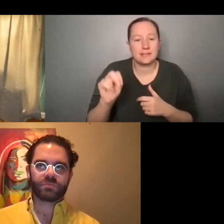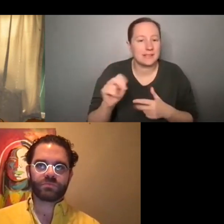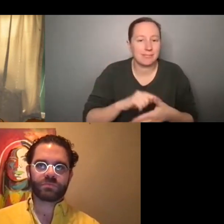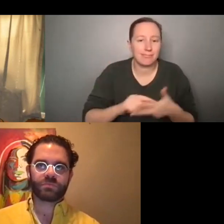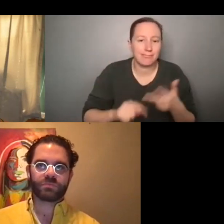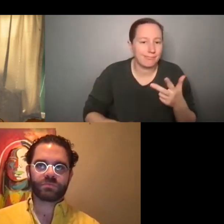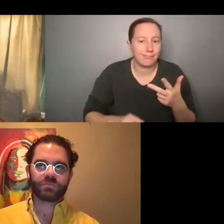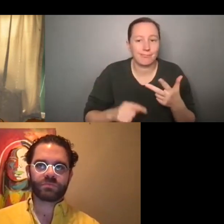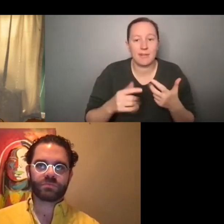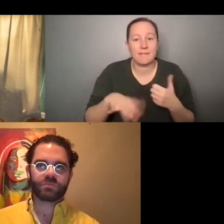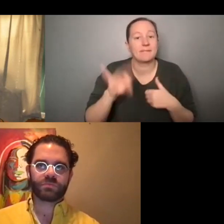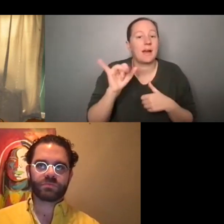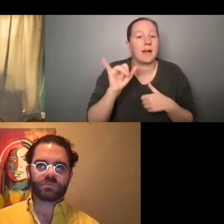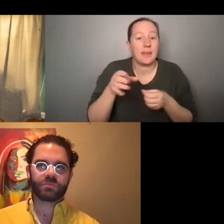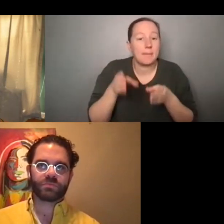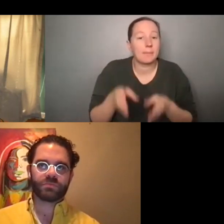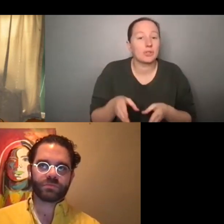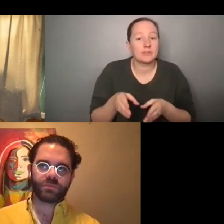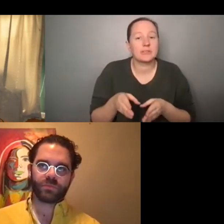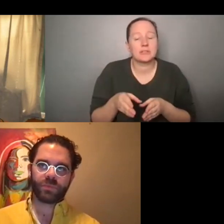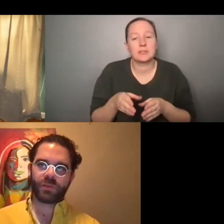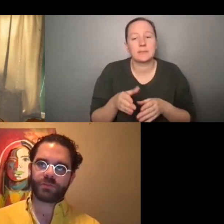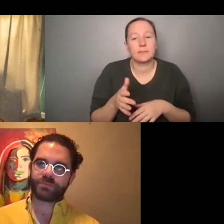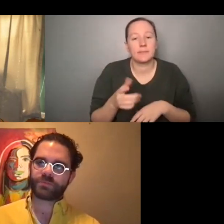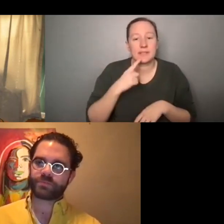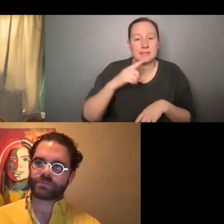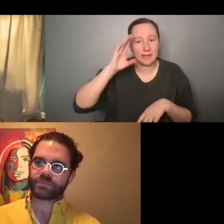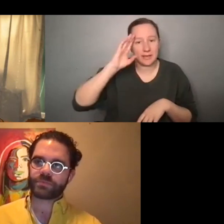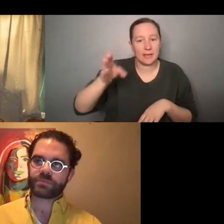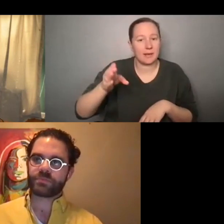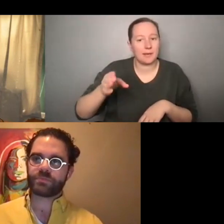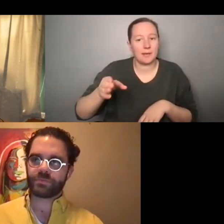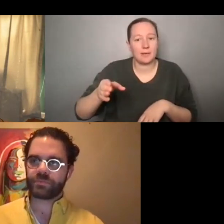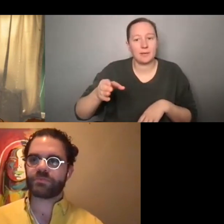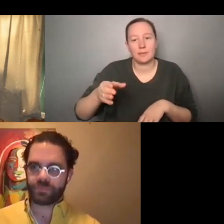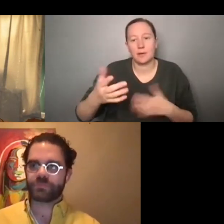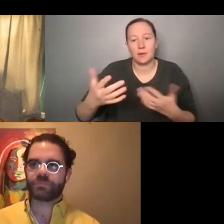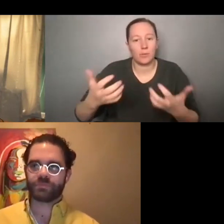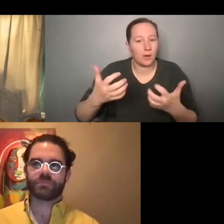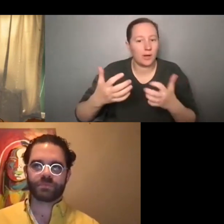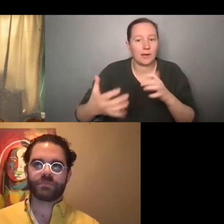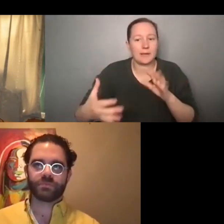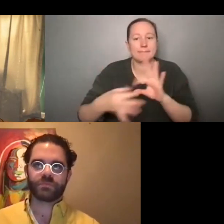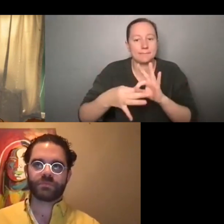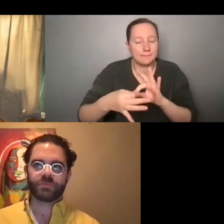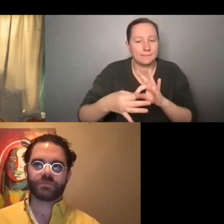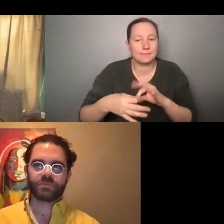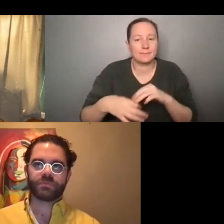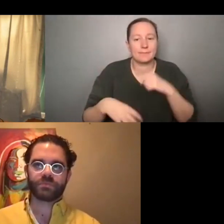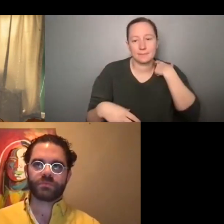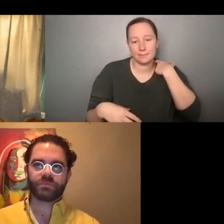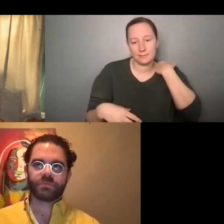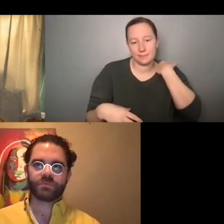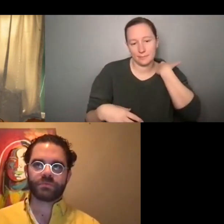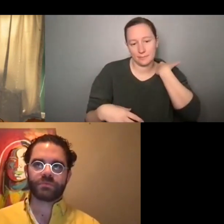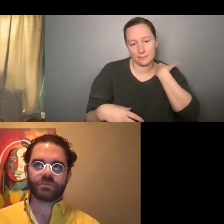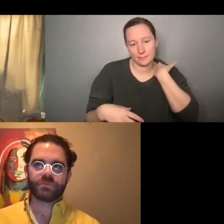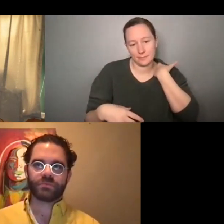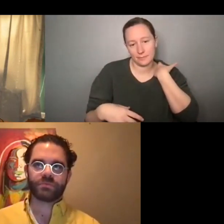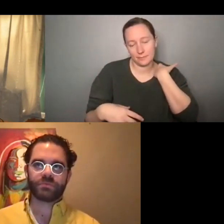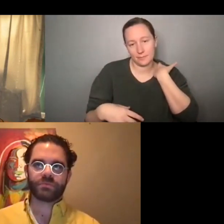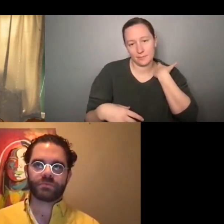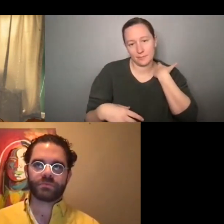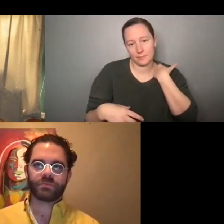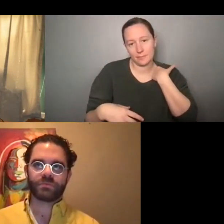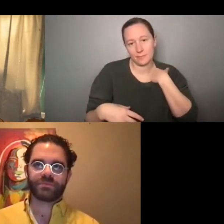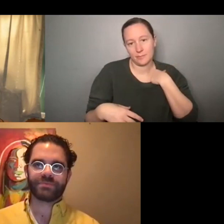and then just say, hi, I would love to just connect. And they're not like, they're not going to